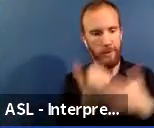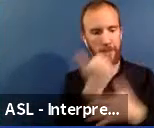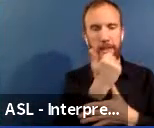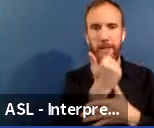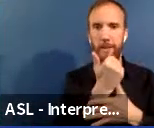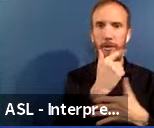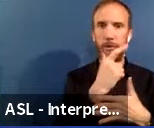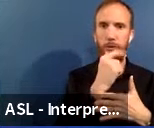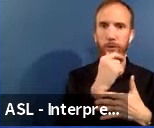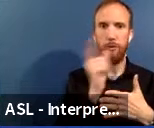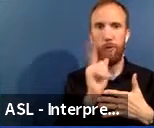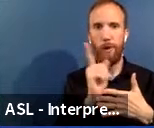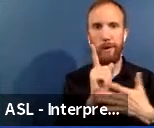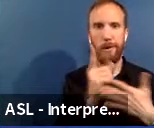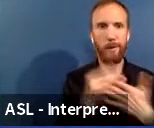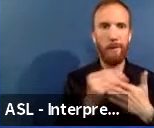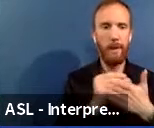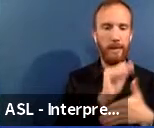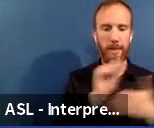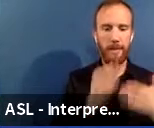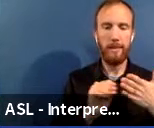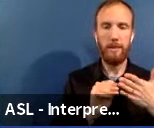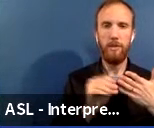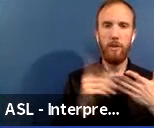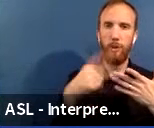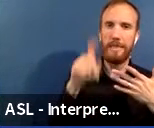needs and values your input in this process.